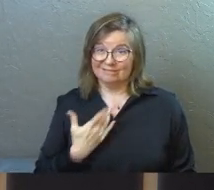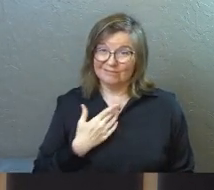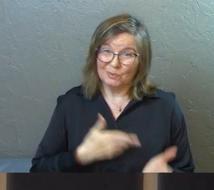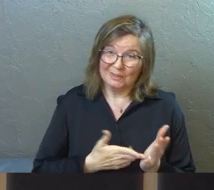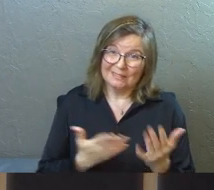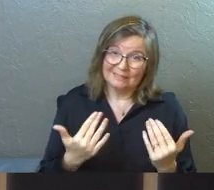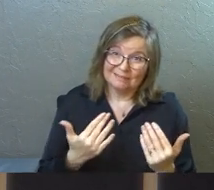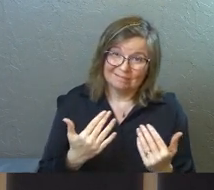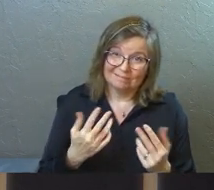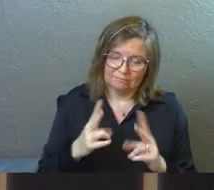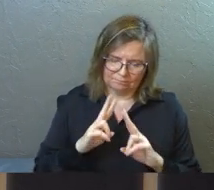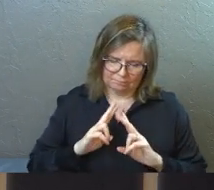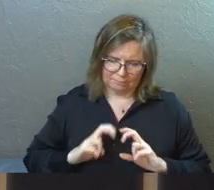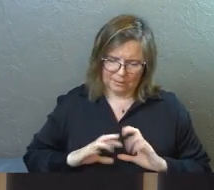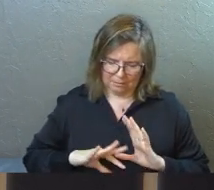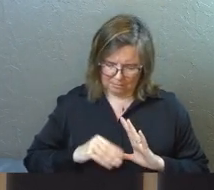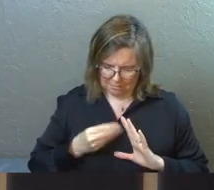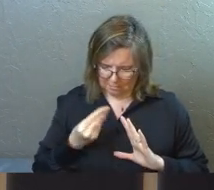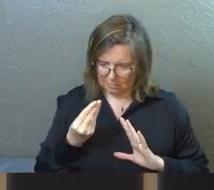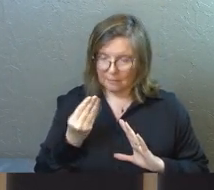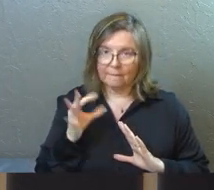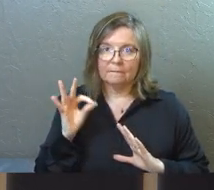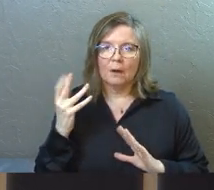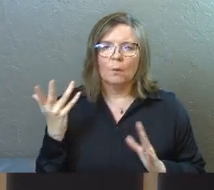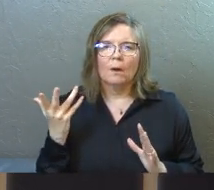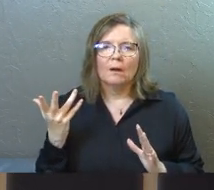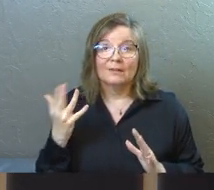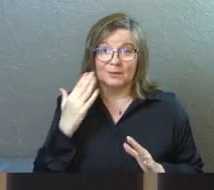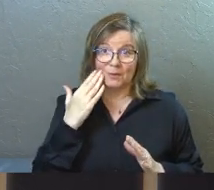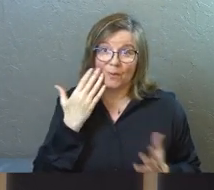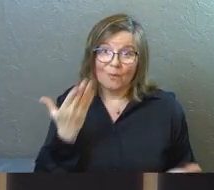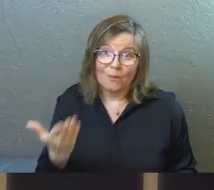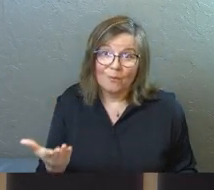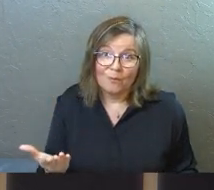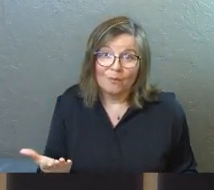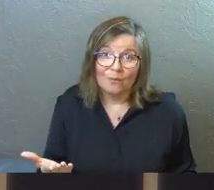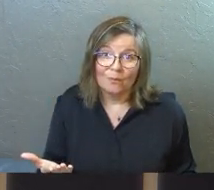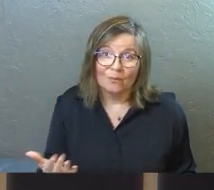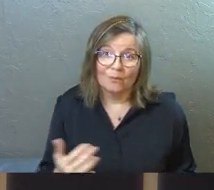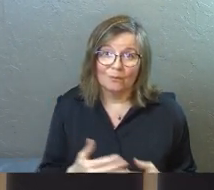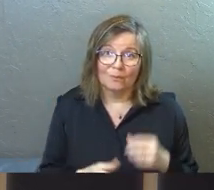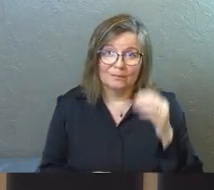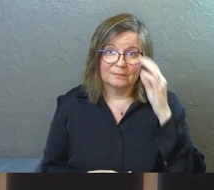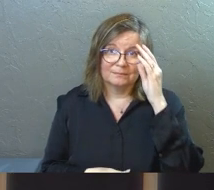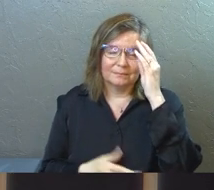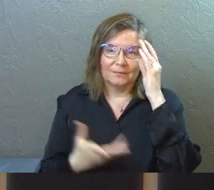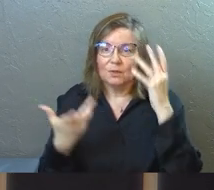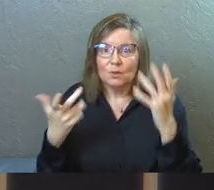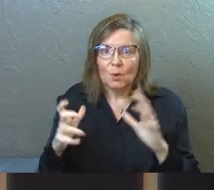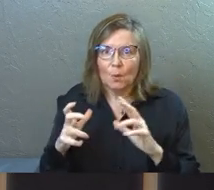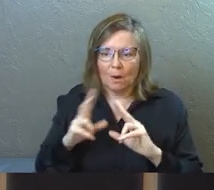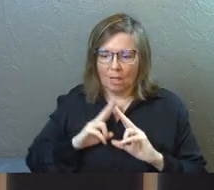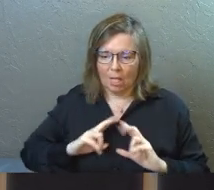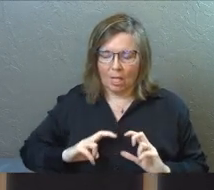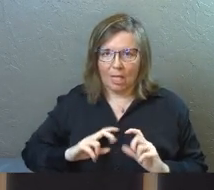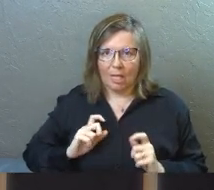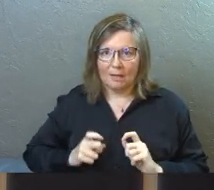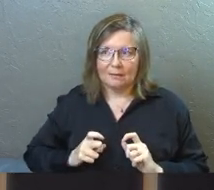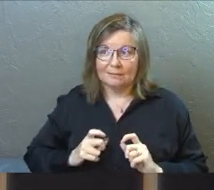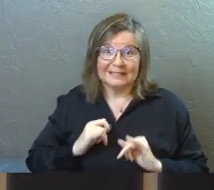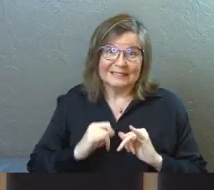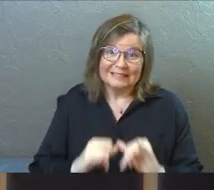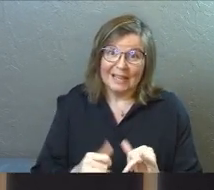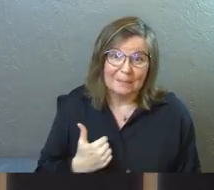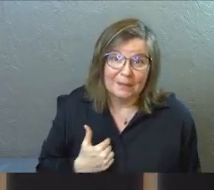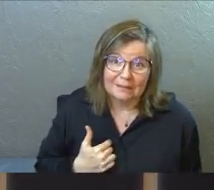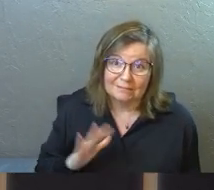on, ask yourself just for a second. What's he going to find? Because you know and you don't want him going there. Neither do